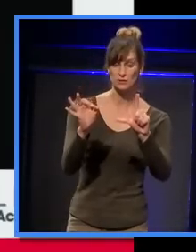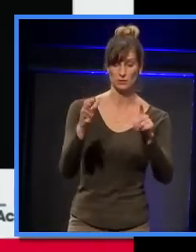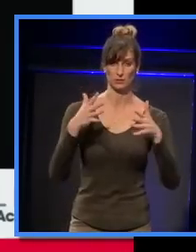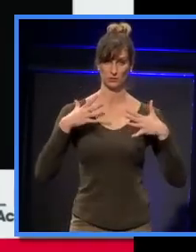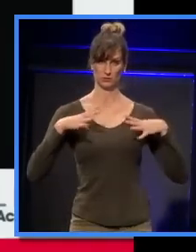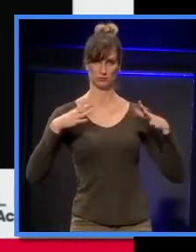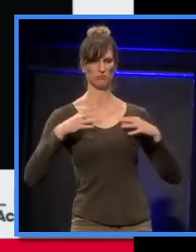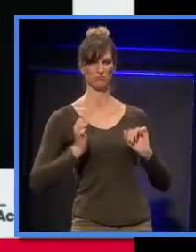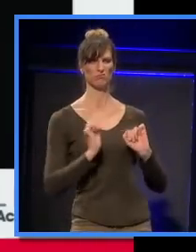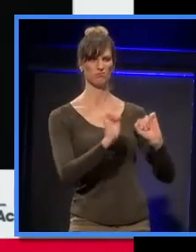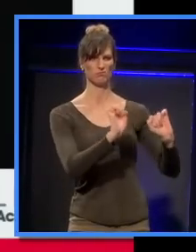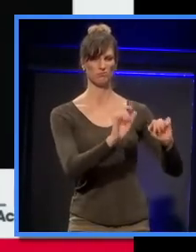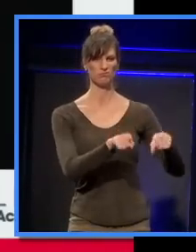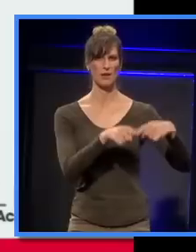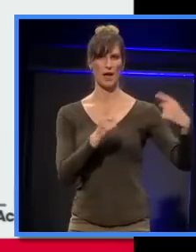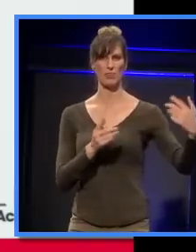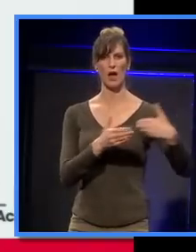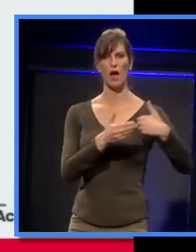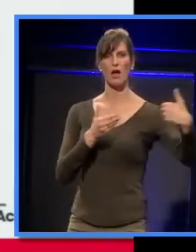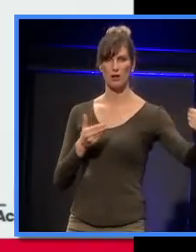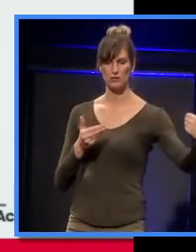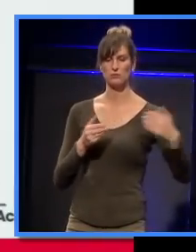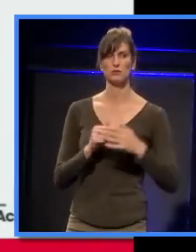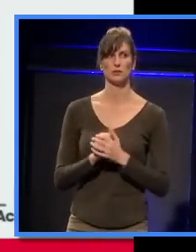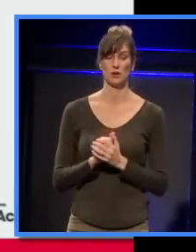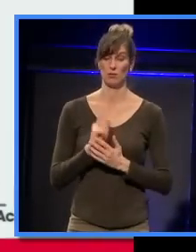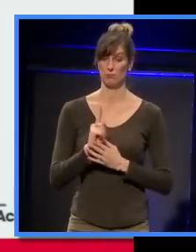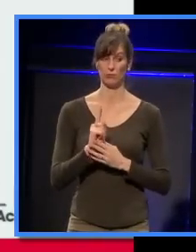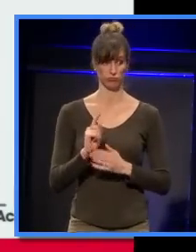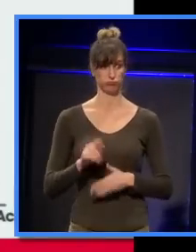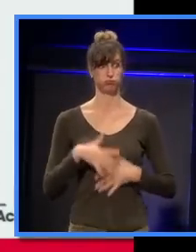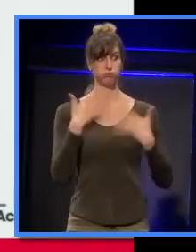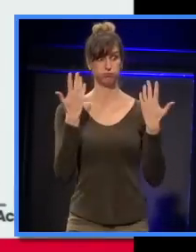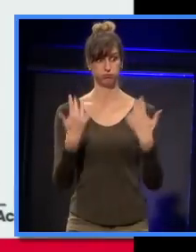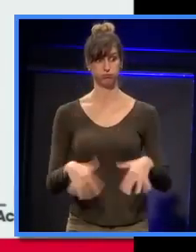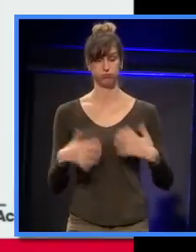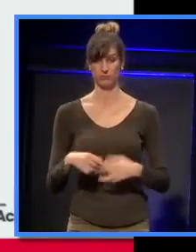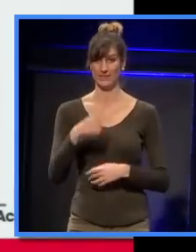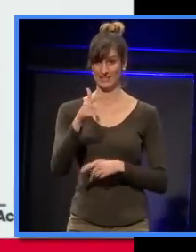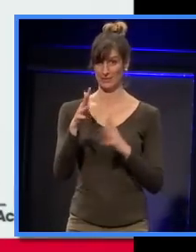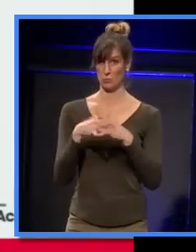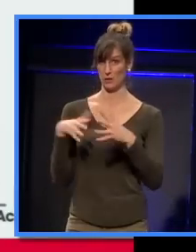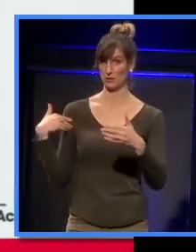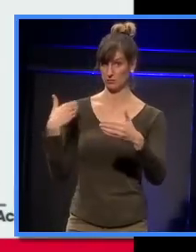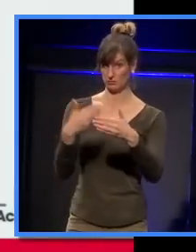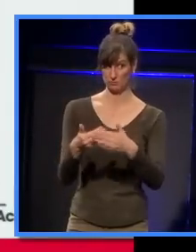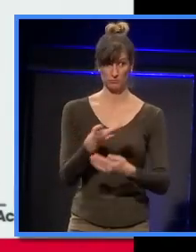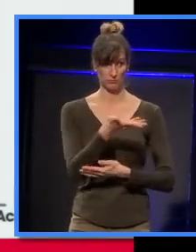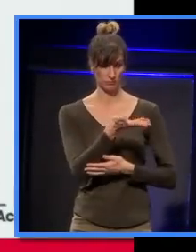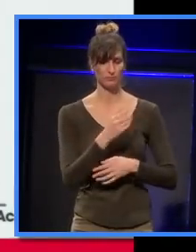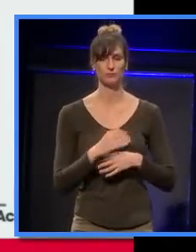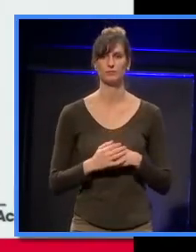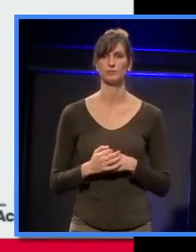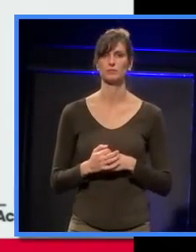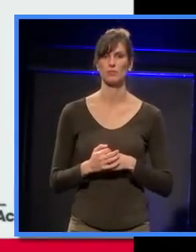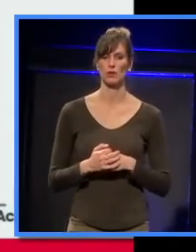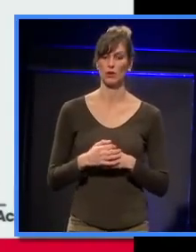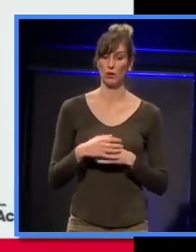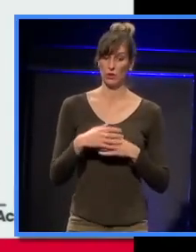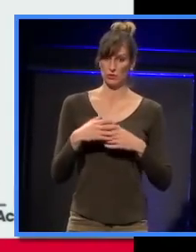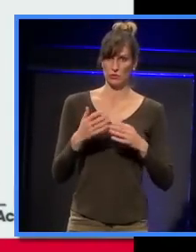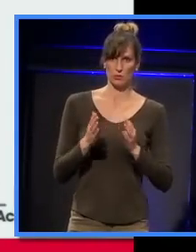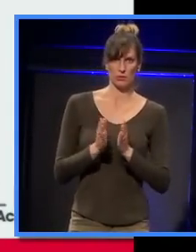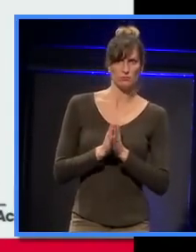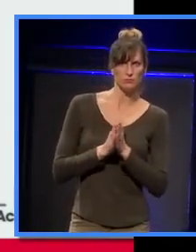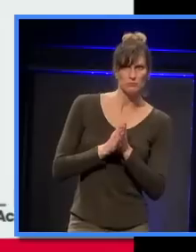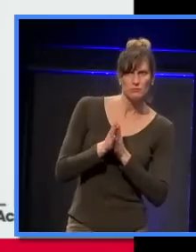basically seven weeks. So, we hung on tender hooks for